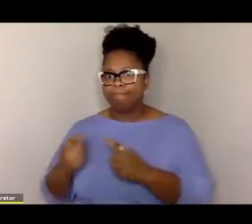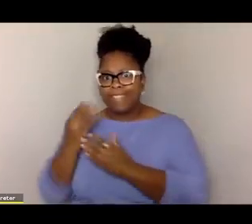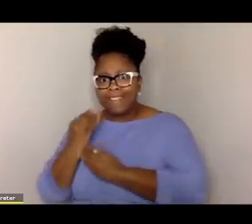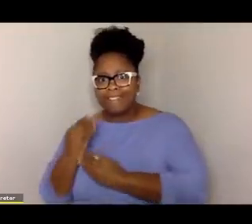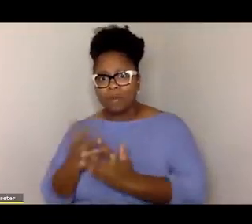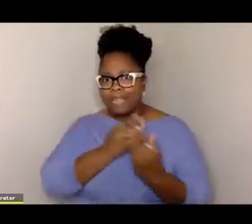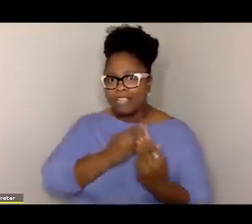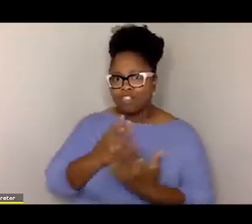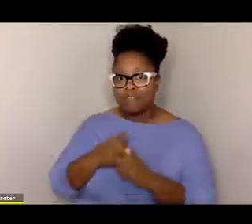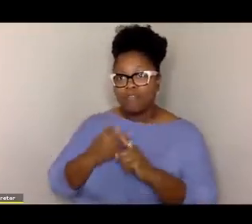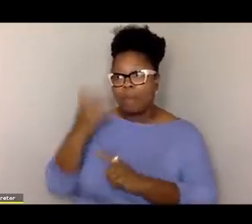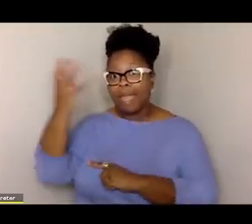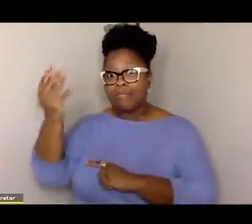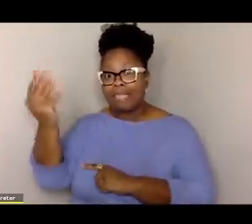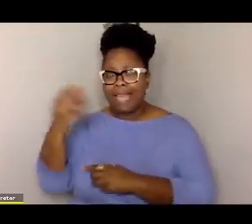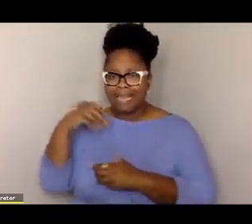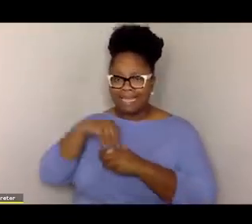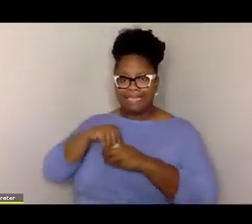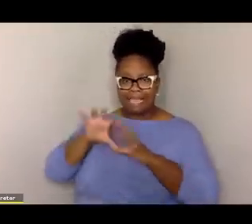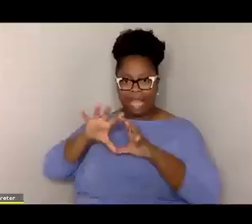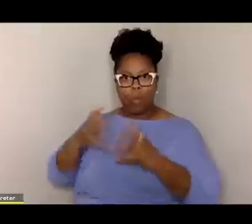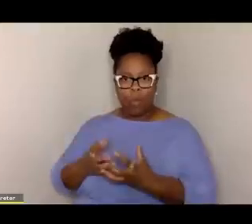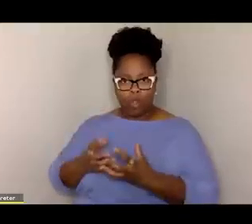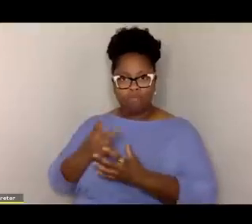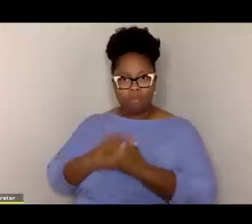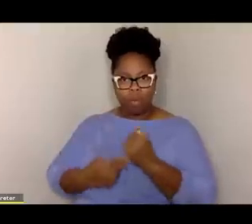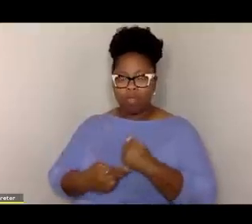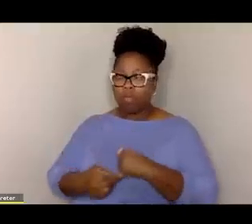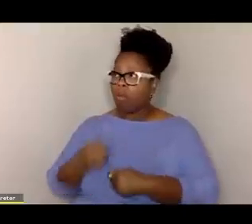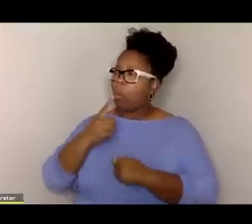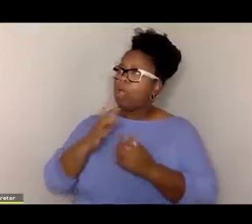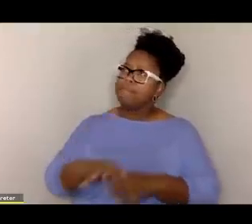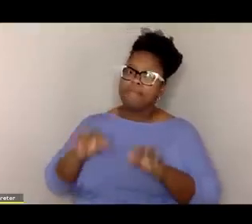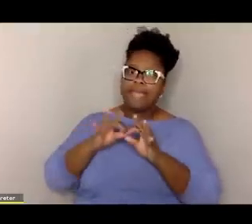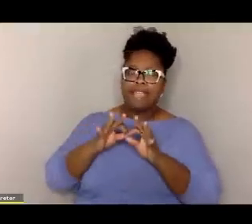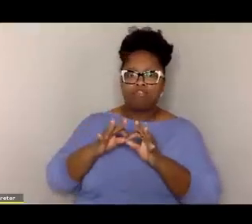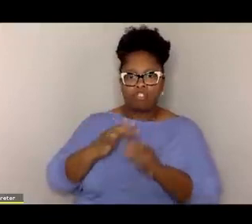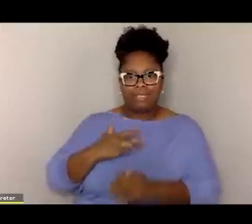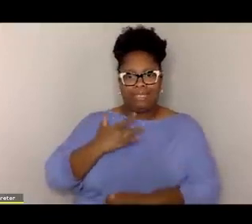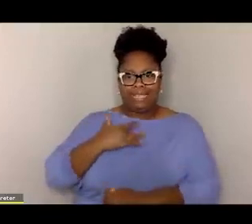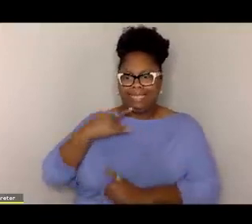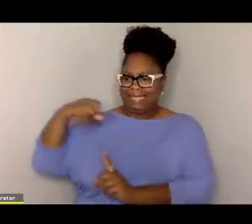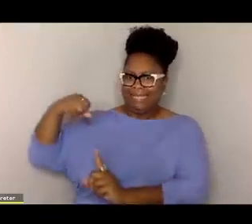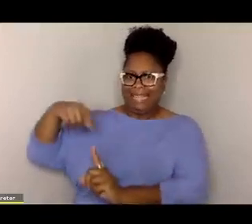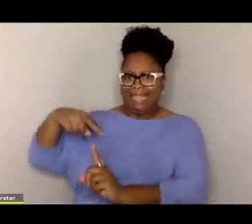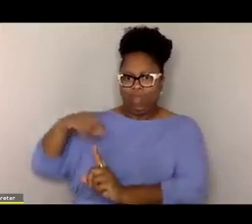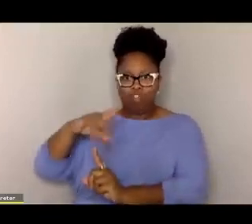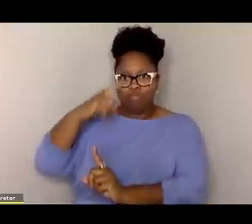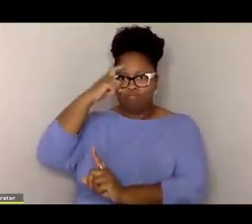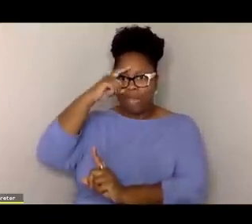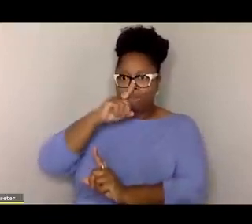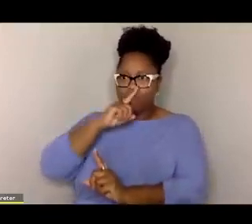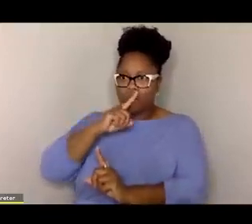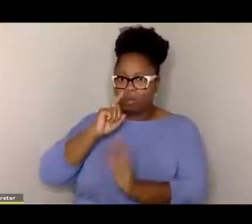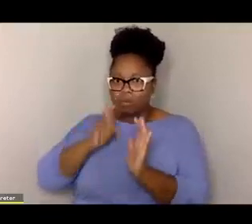the outside world and from the inside world. And one of the major sets of signals that your brain cues into